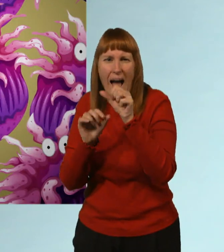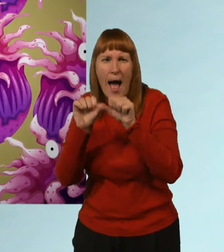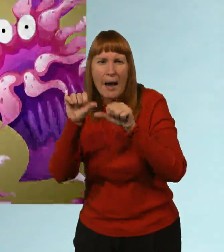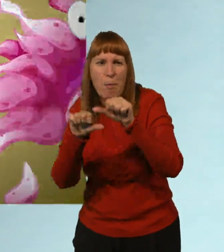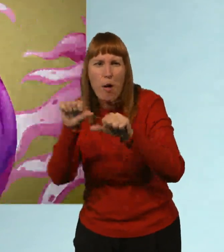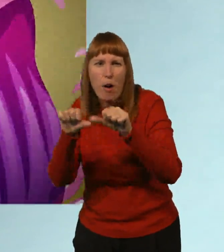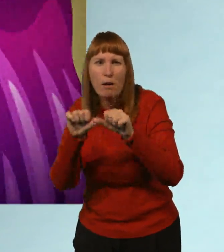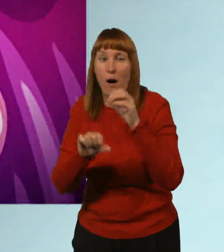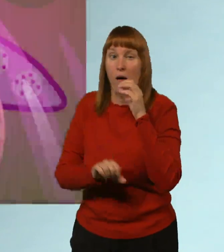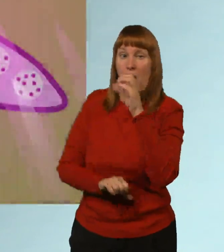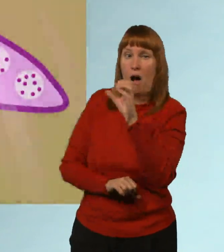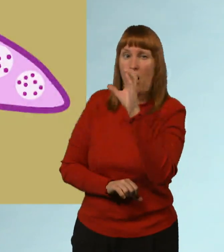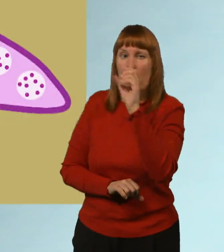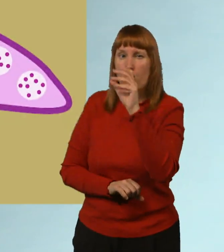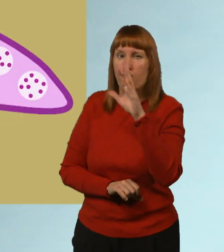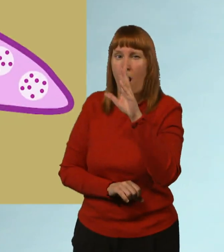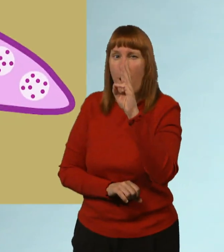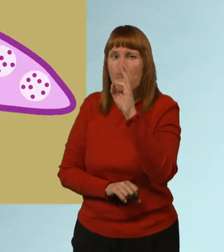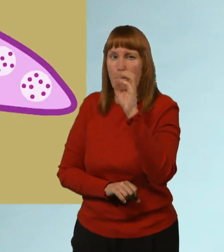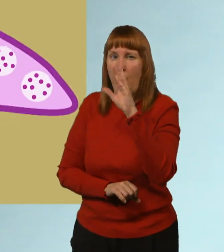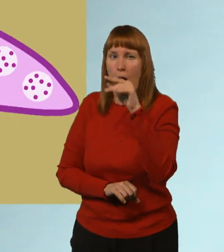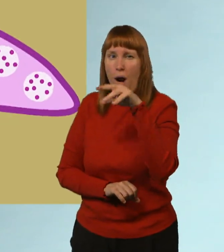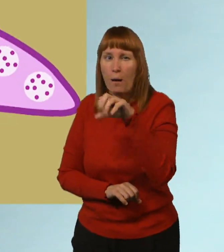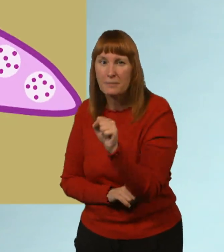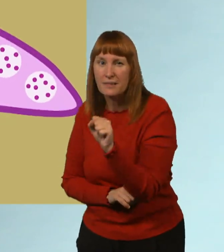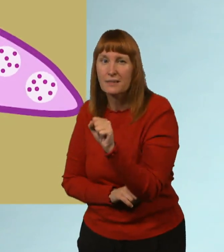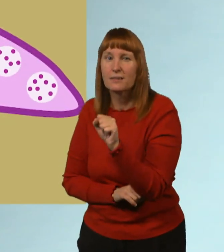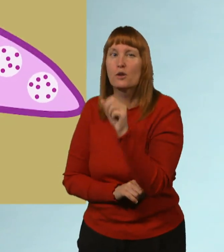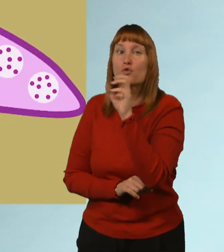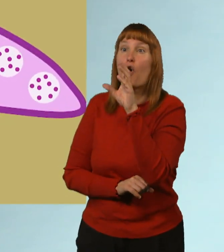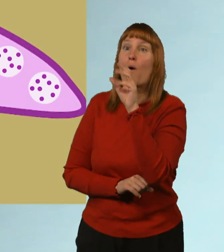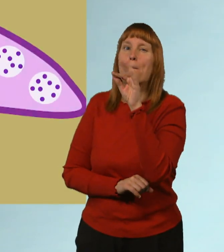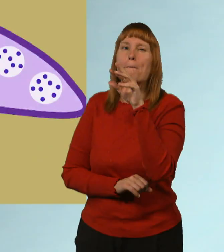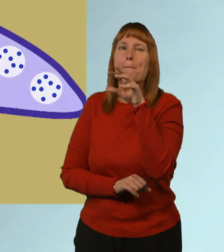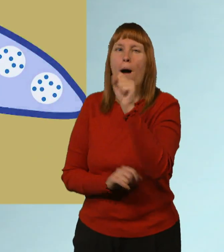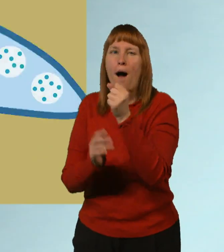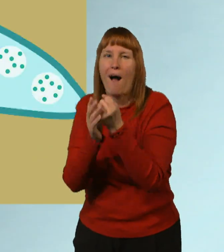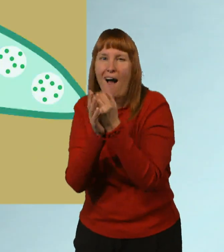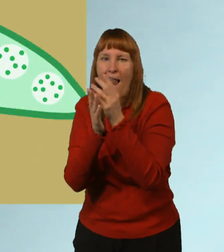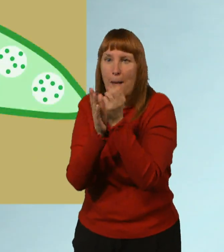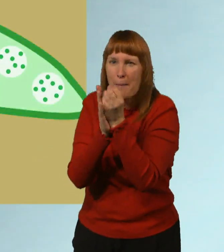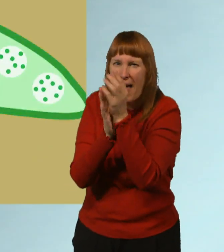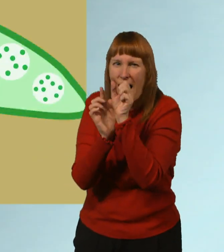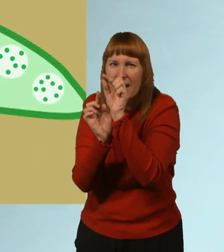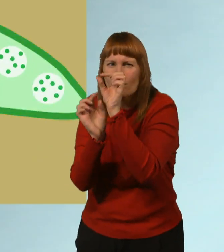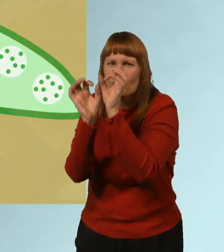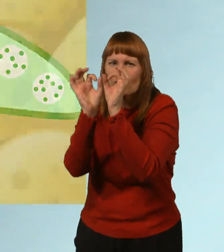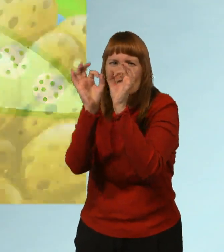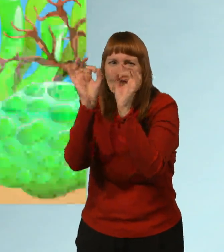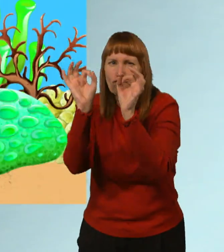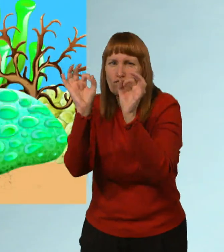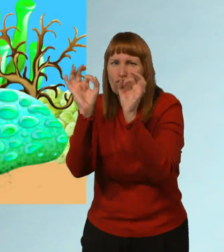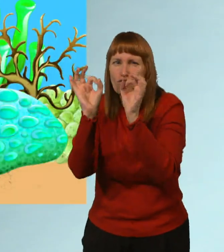growing inside the coral polyps are tiny plant-like creatures, which provide food for corals and give them their amazing colours.